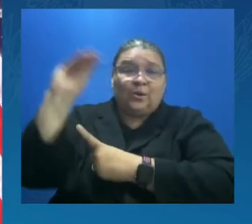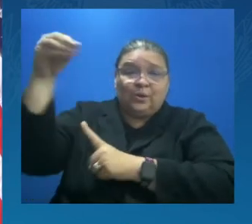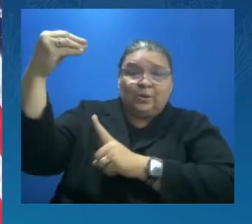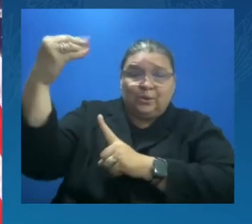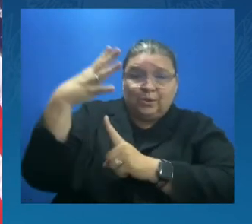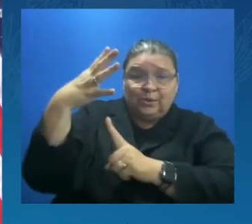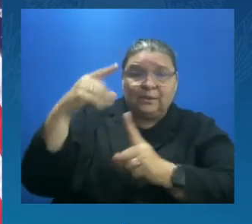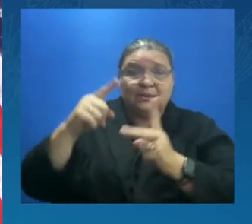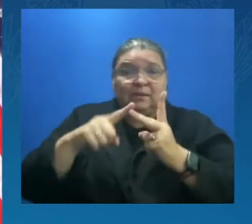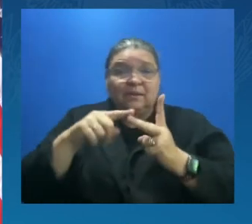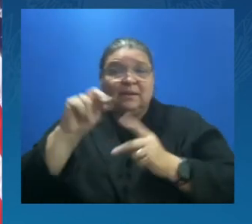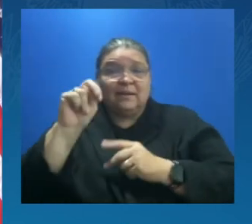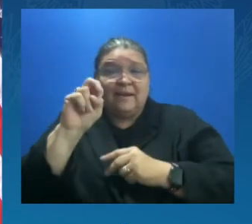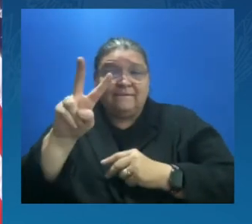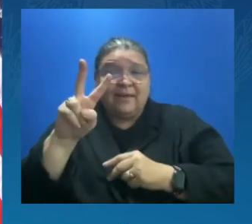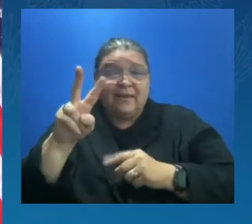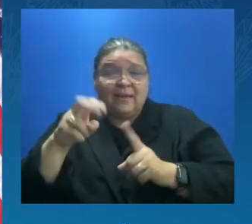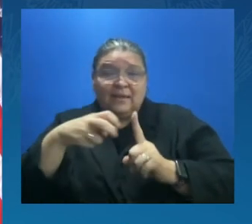exciting is that?